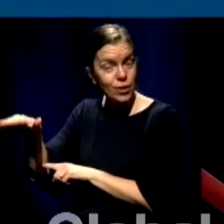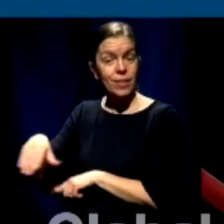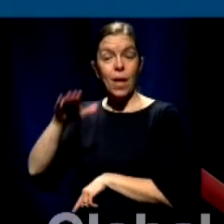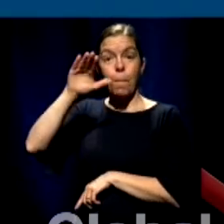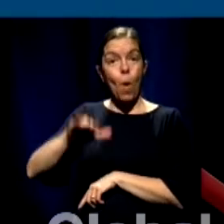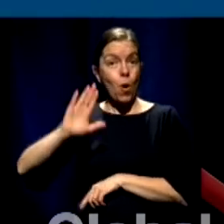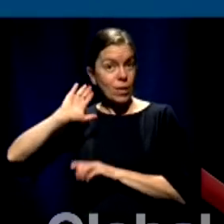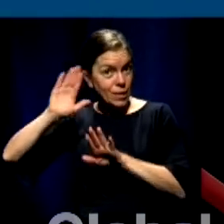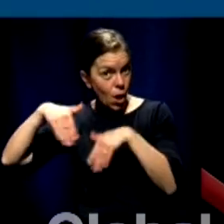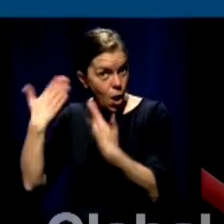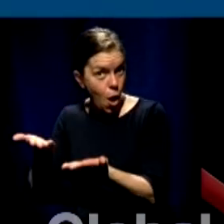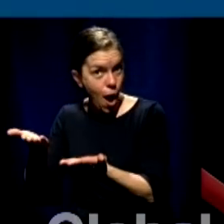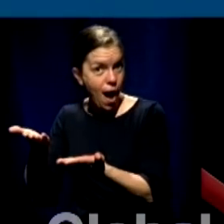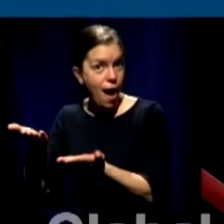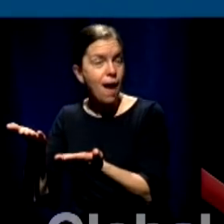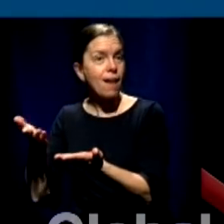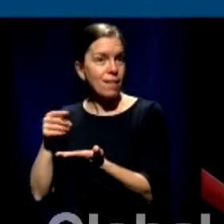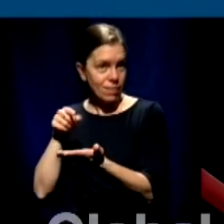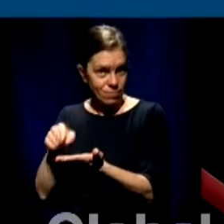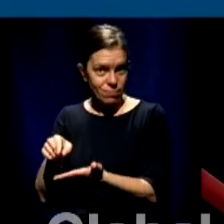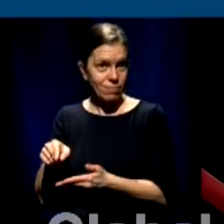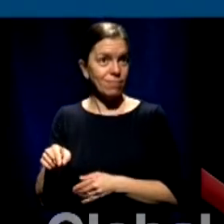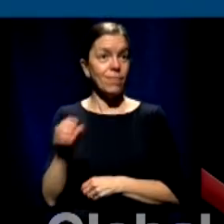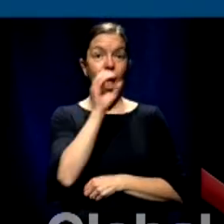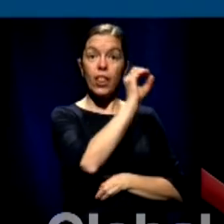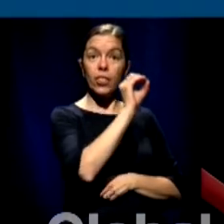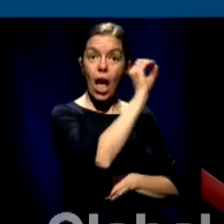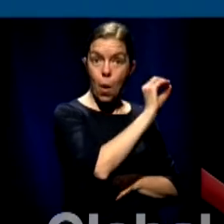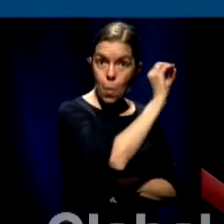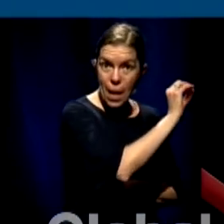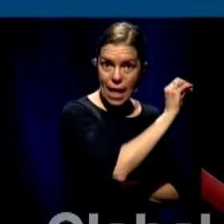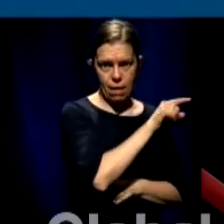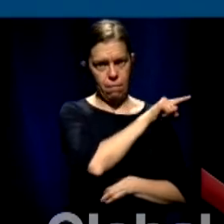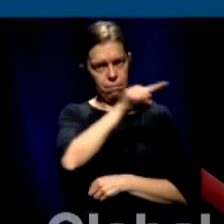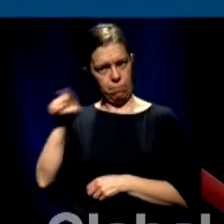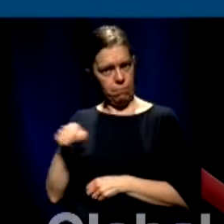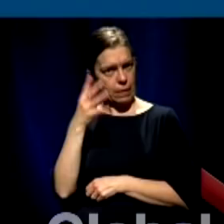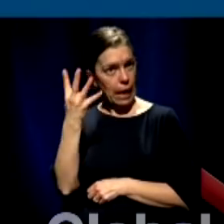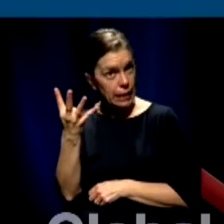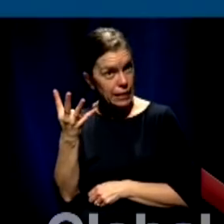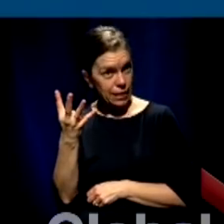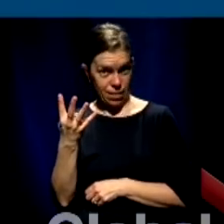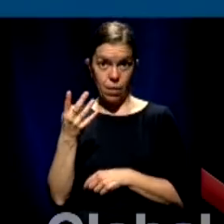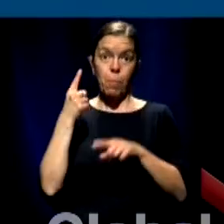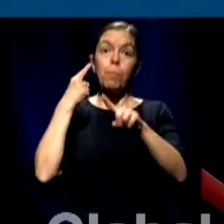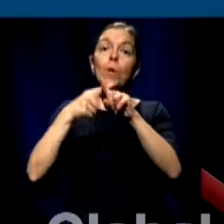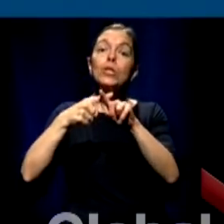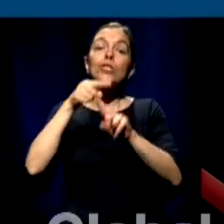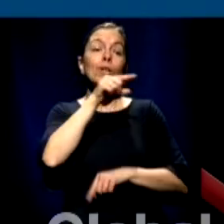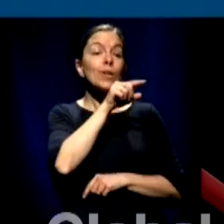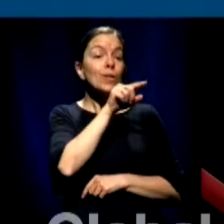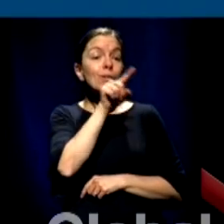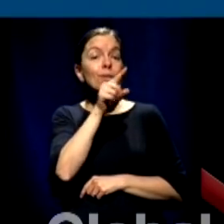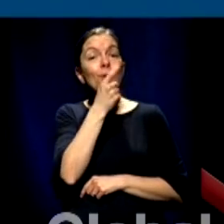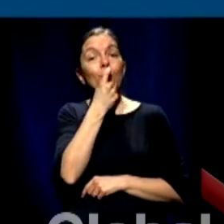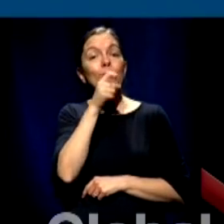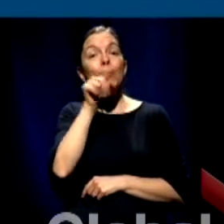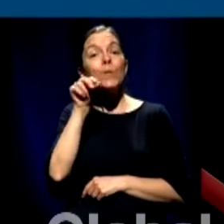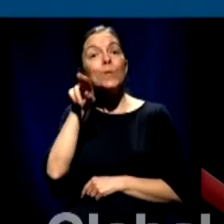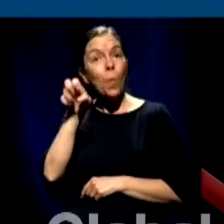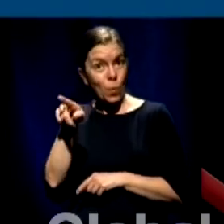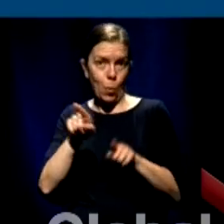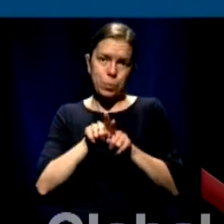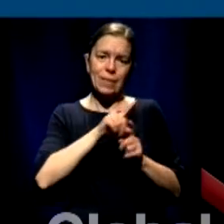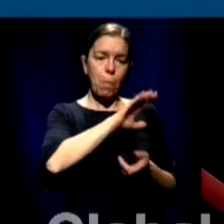area the Utaway the lower St. Lawrence and Chaudière-Appalaches and we also have the regions that were already red that is Montreal